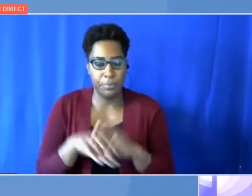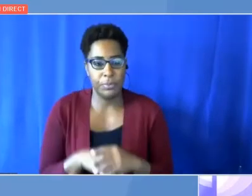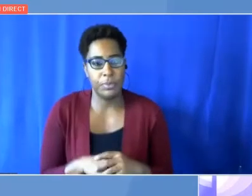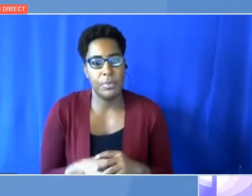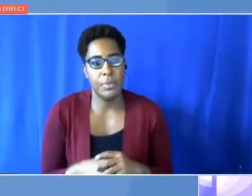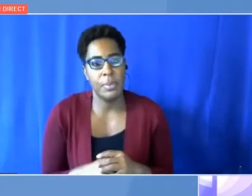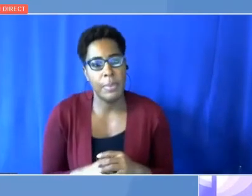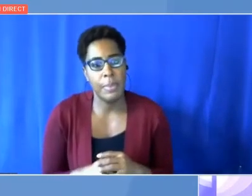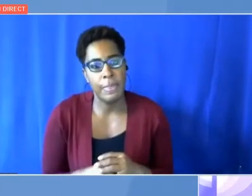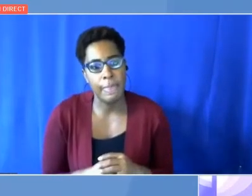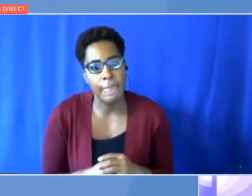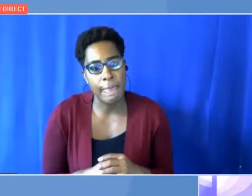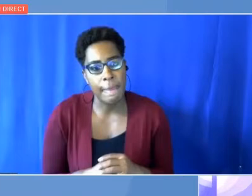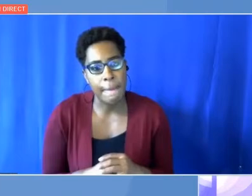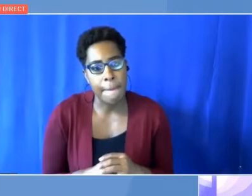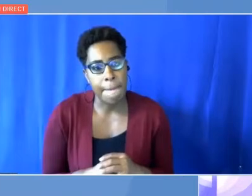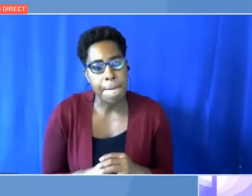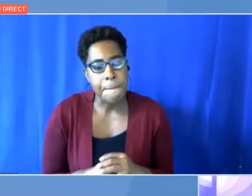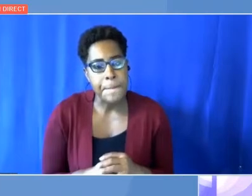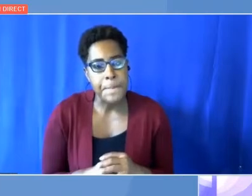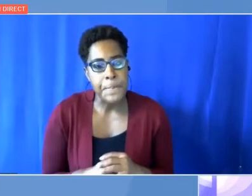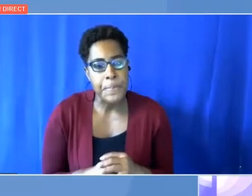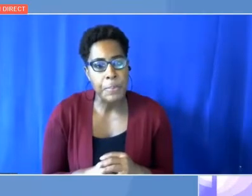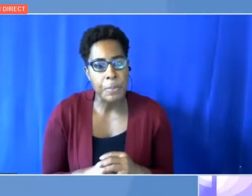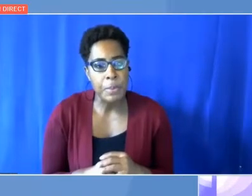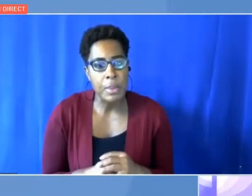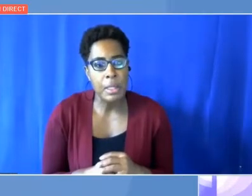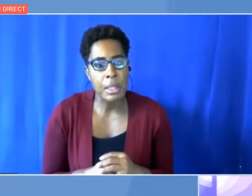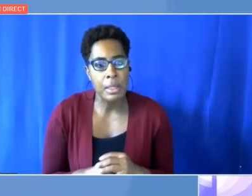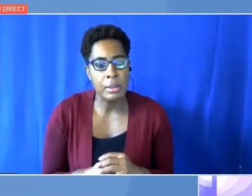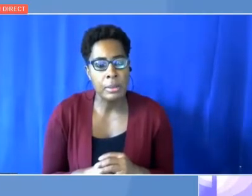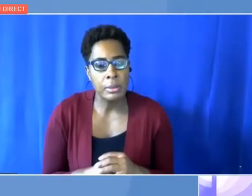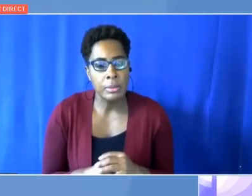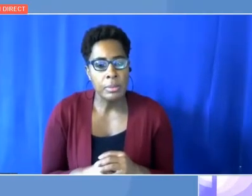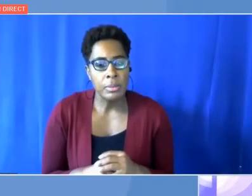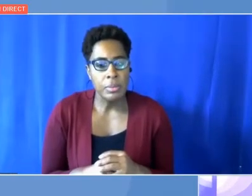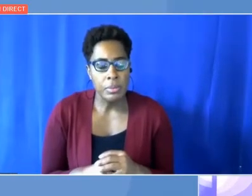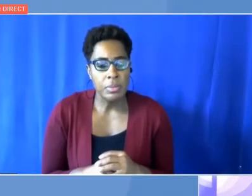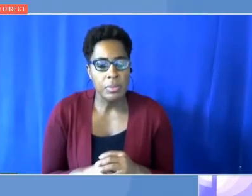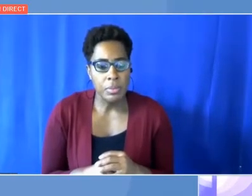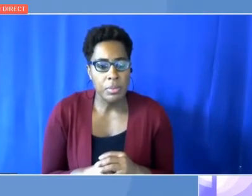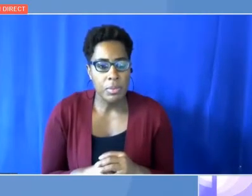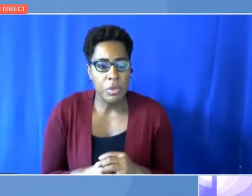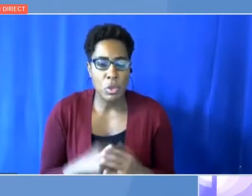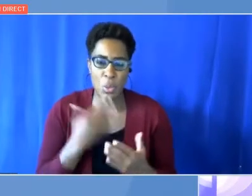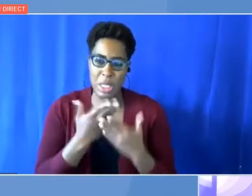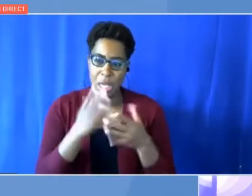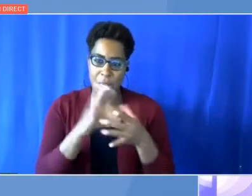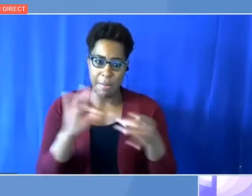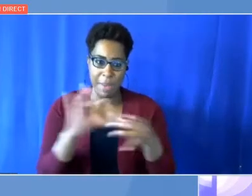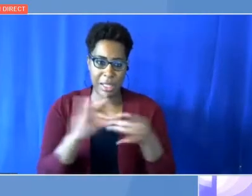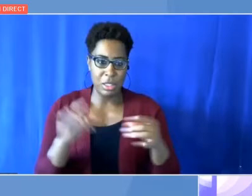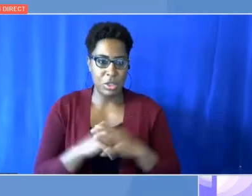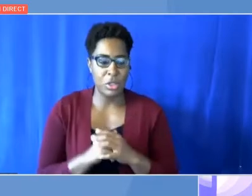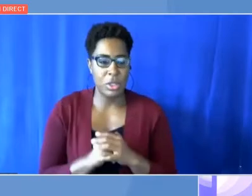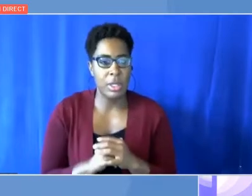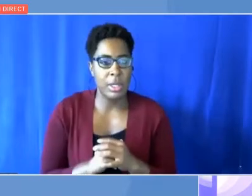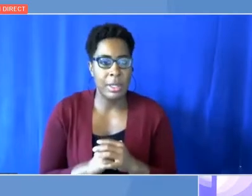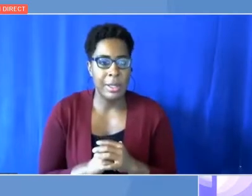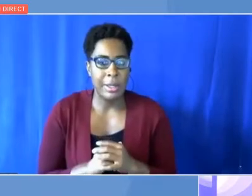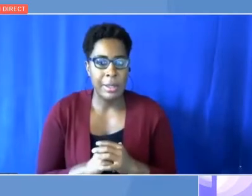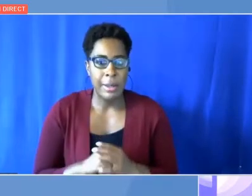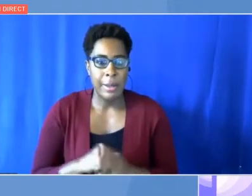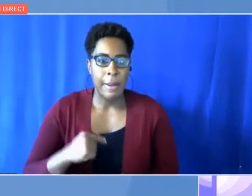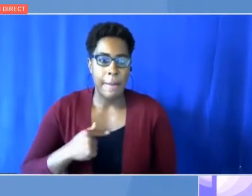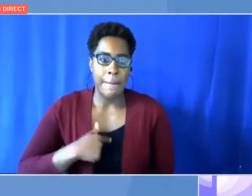And this closes the good message. I am less optimistic than Fatih on the spring